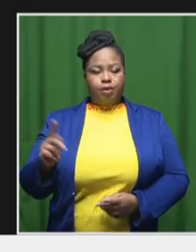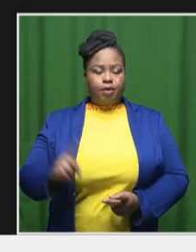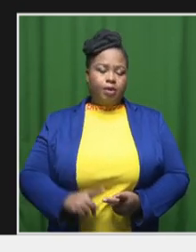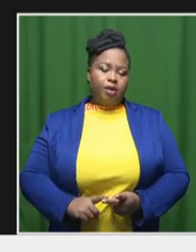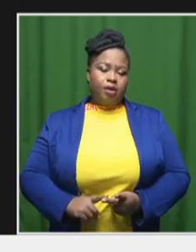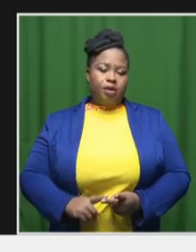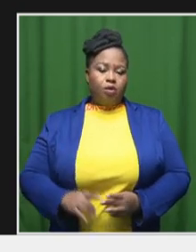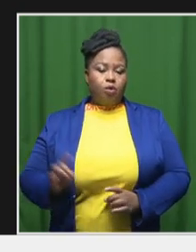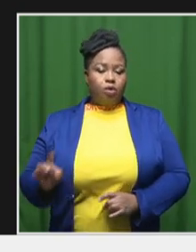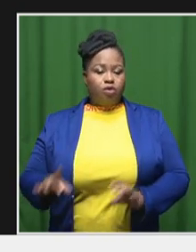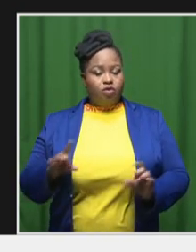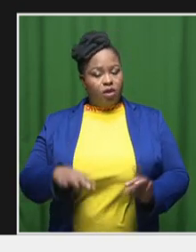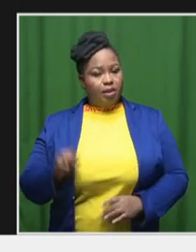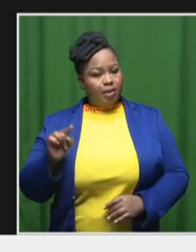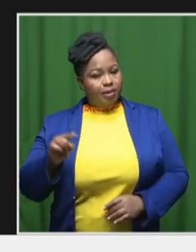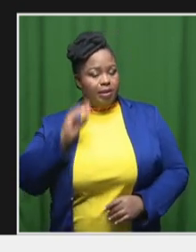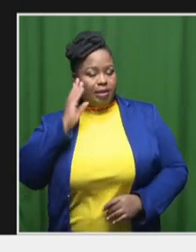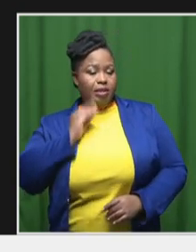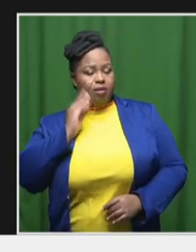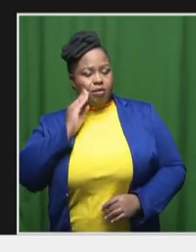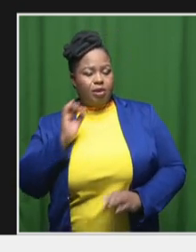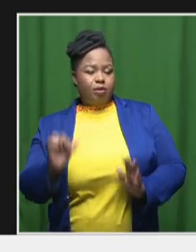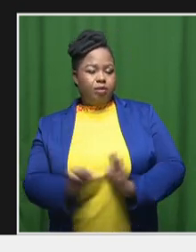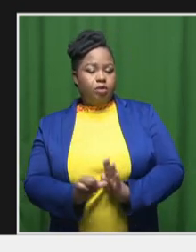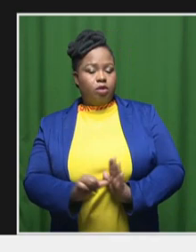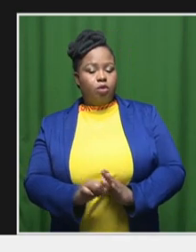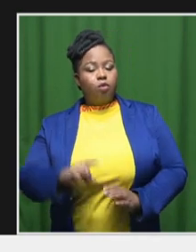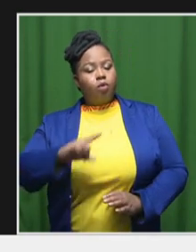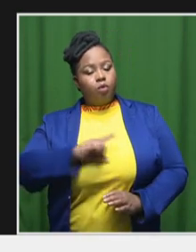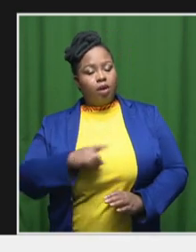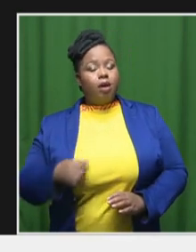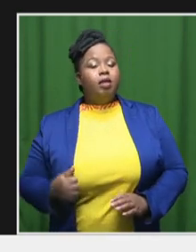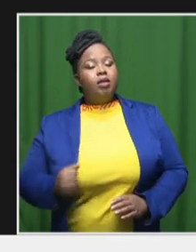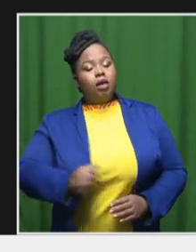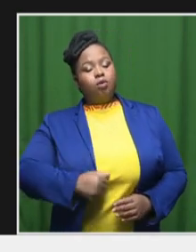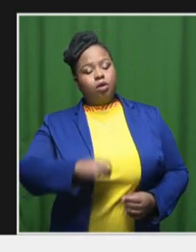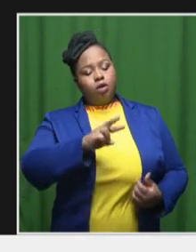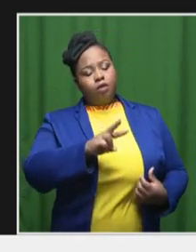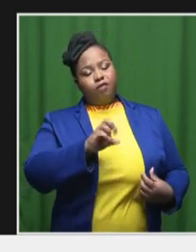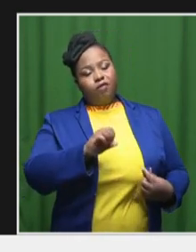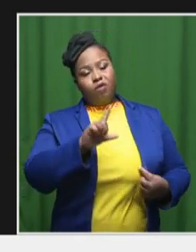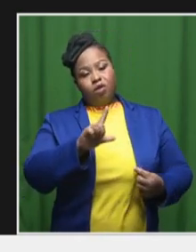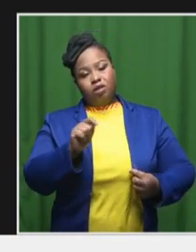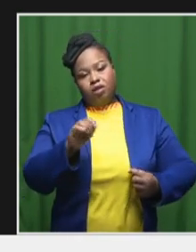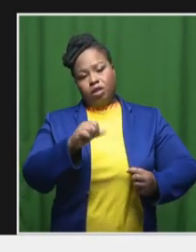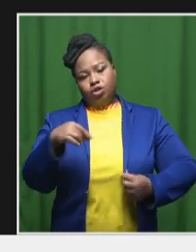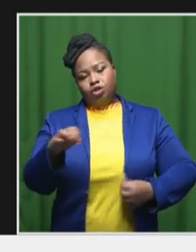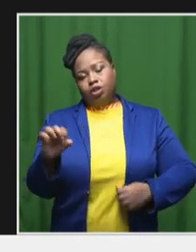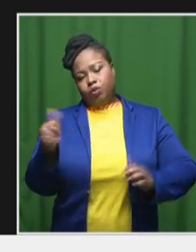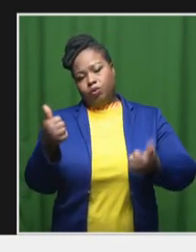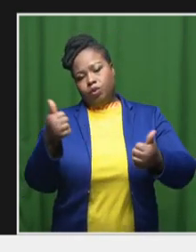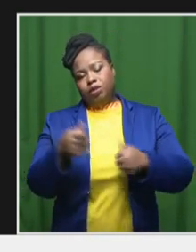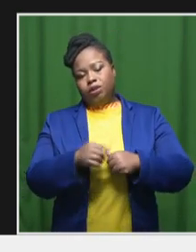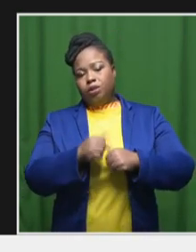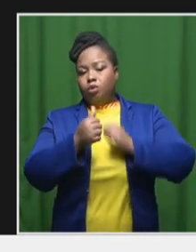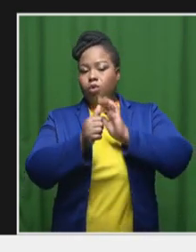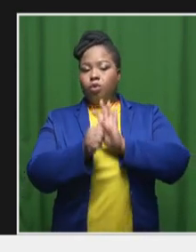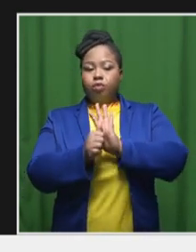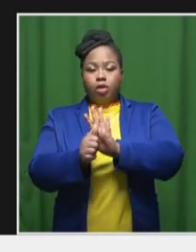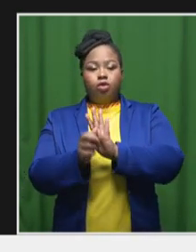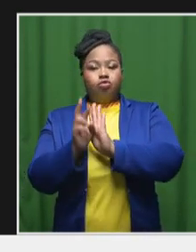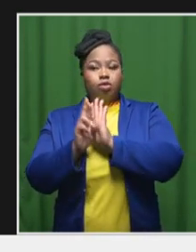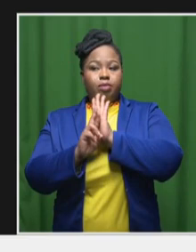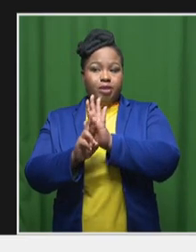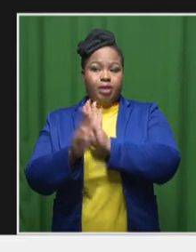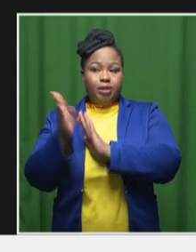that experience is very important because Voltage is becoming good ambassadors internationally for the Eastern Cape, we're vouching for